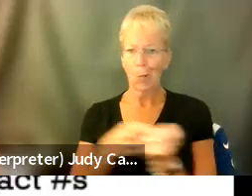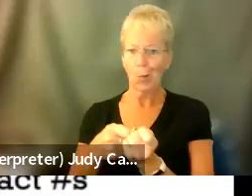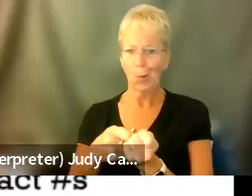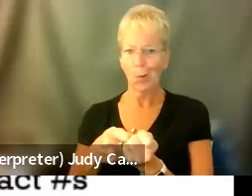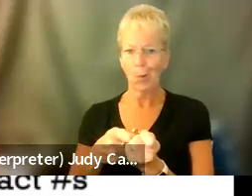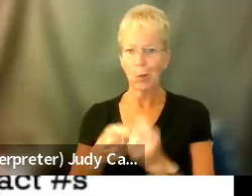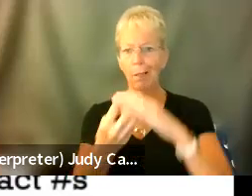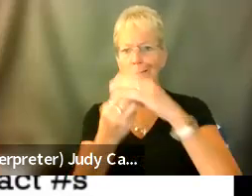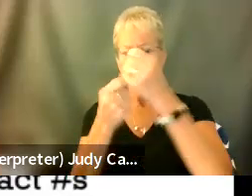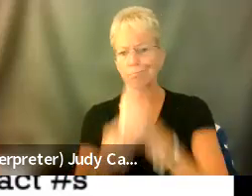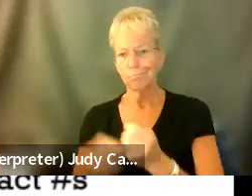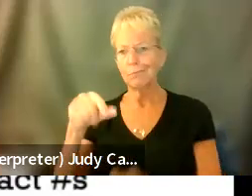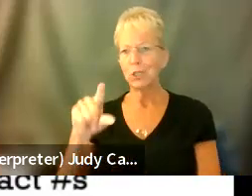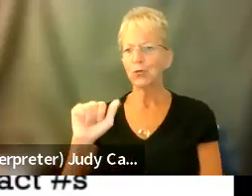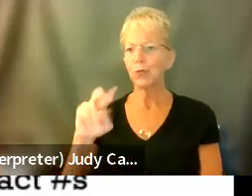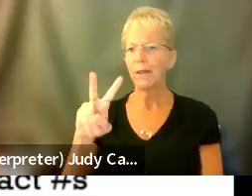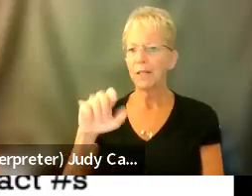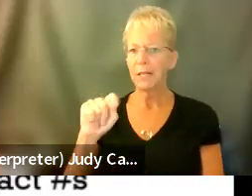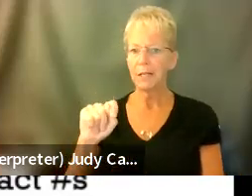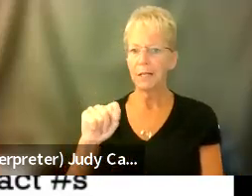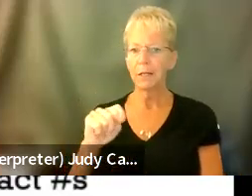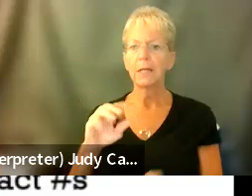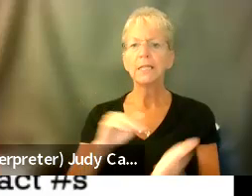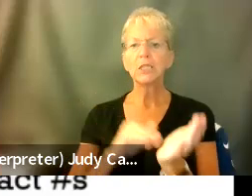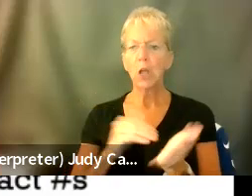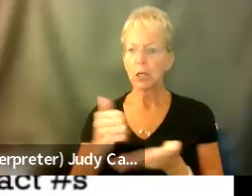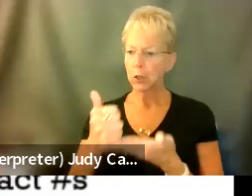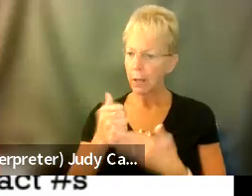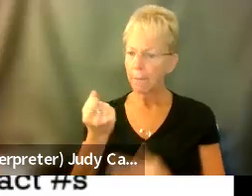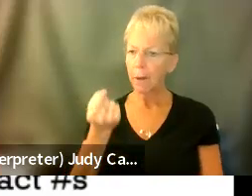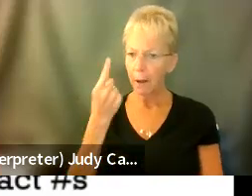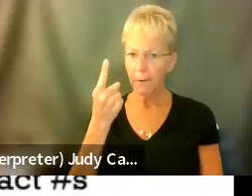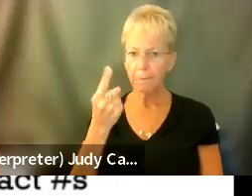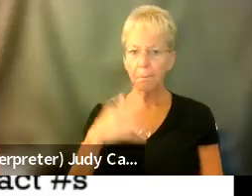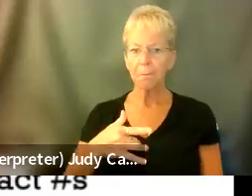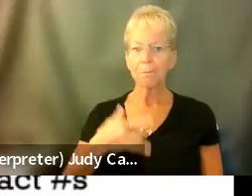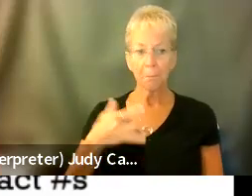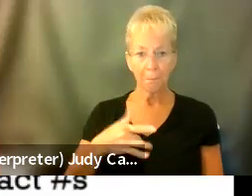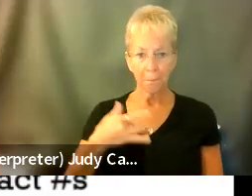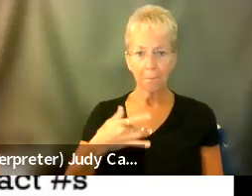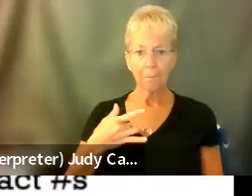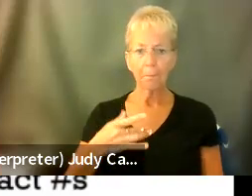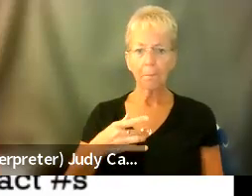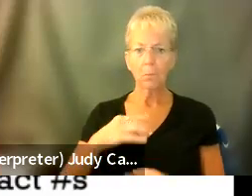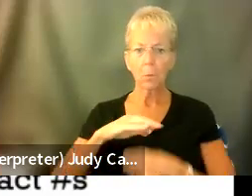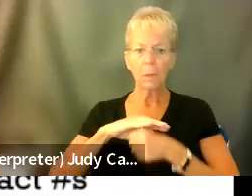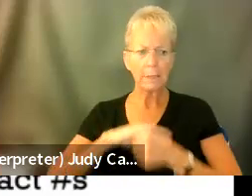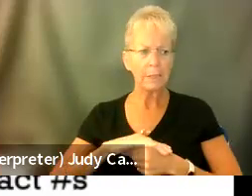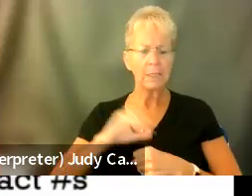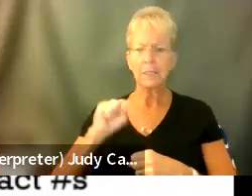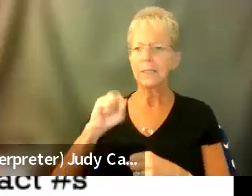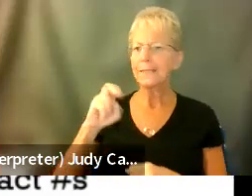gravity. The doctor helped her understand, he was feeling all of the sensory,